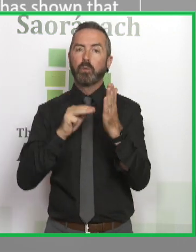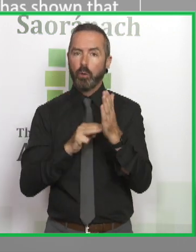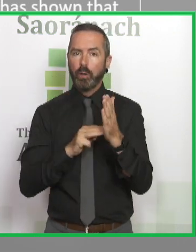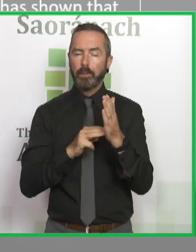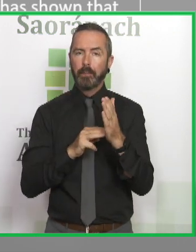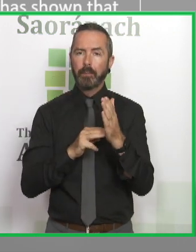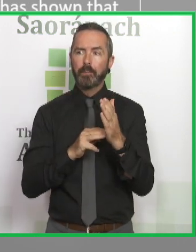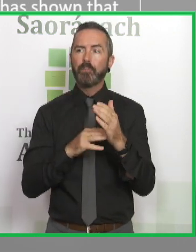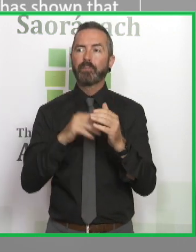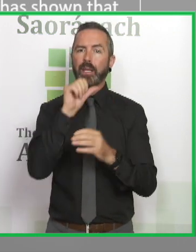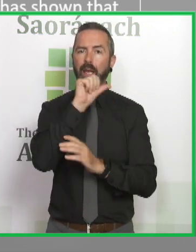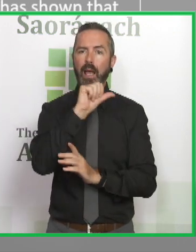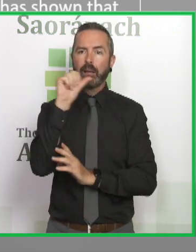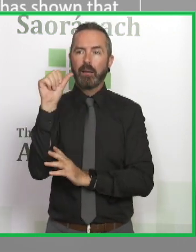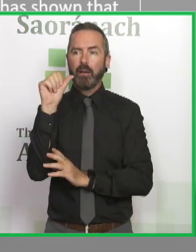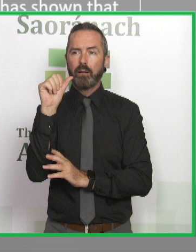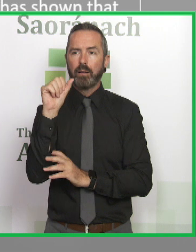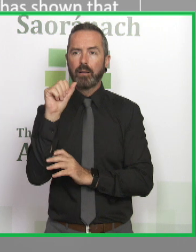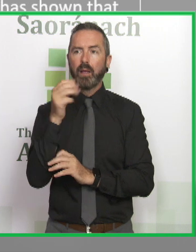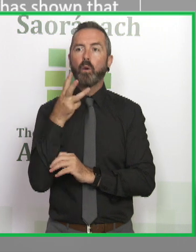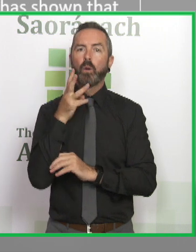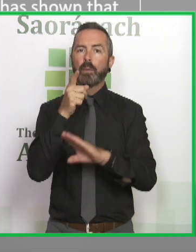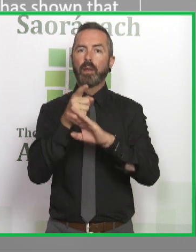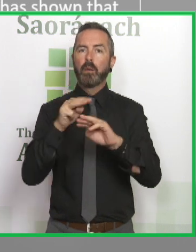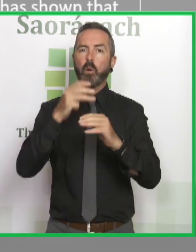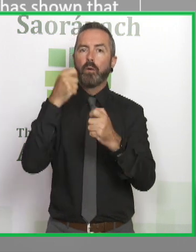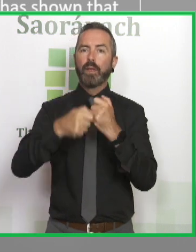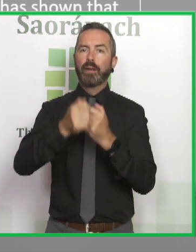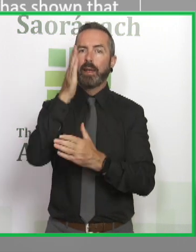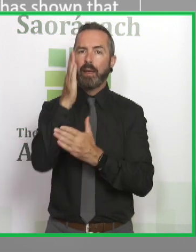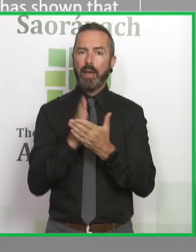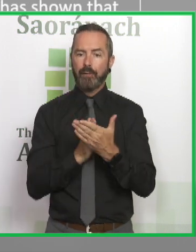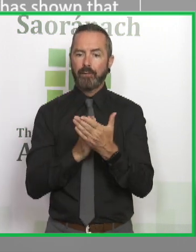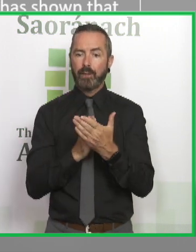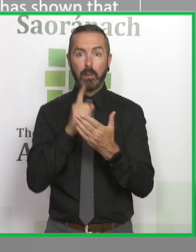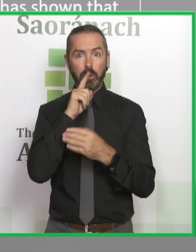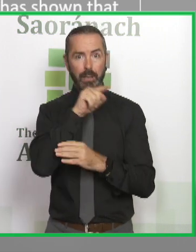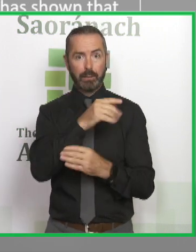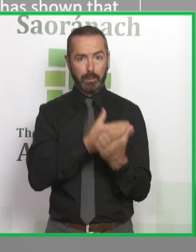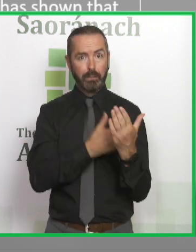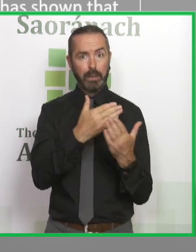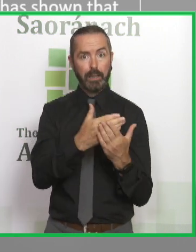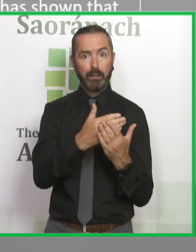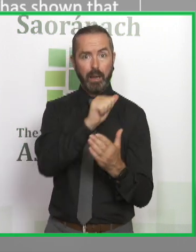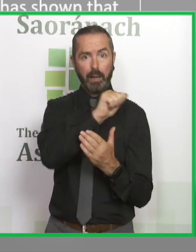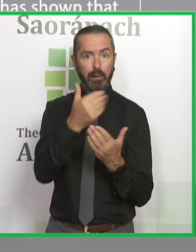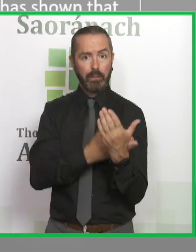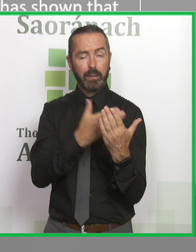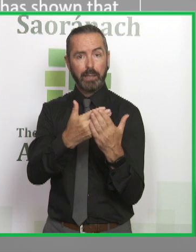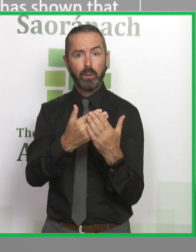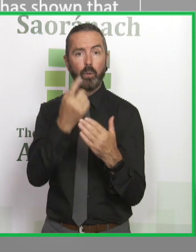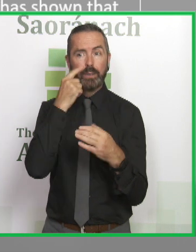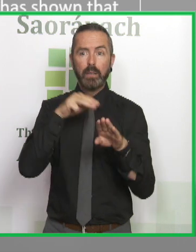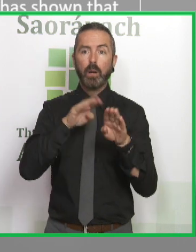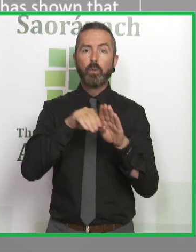Ideation is that alcohol is a factor in over half of the presentations we see. And of course, alcohol is a legal drug. And we see problems with legal drugs as well